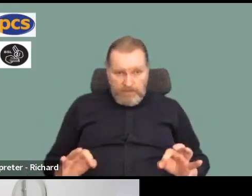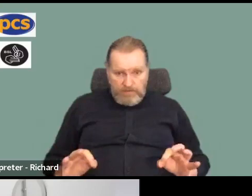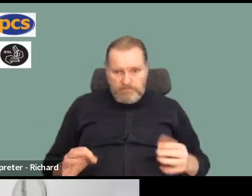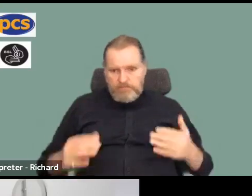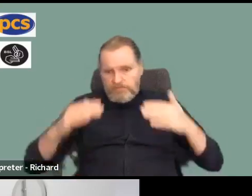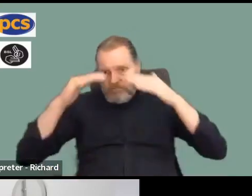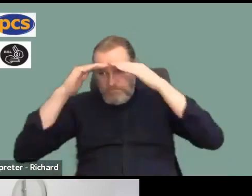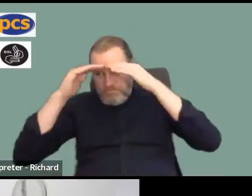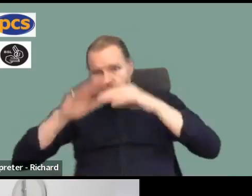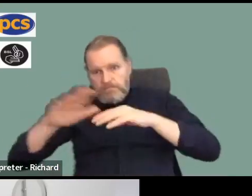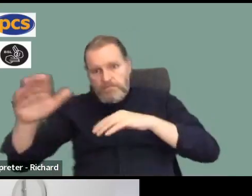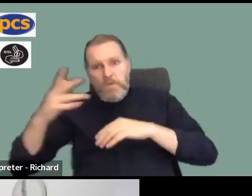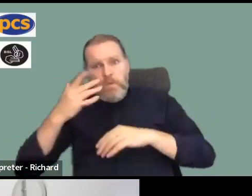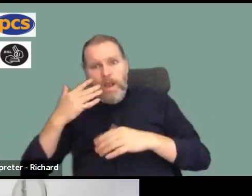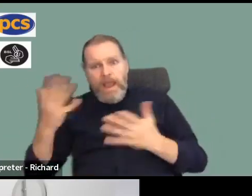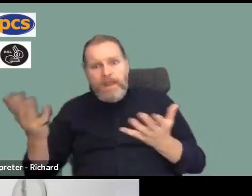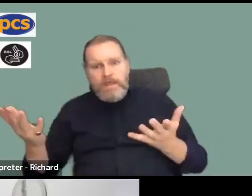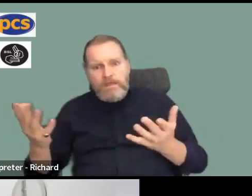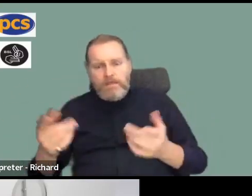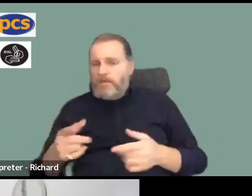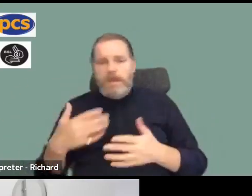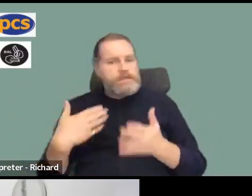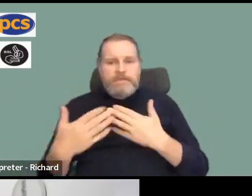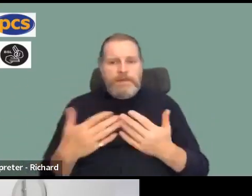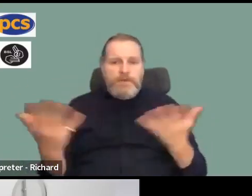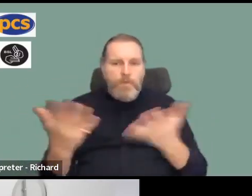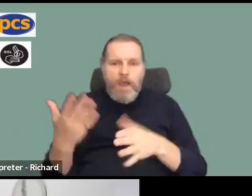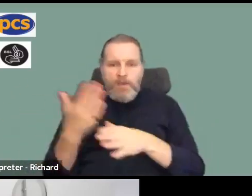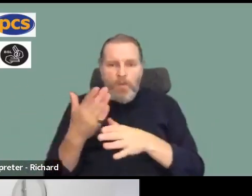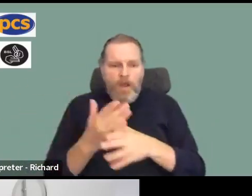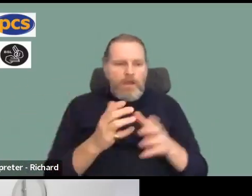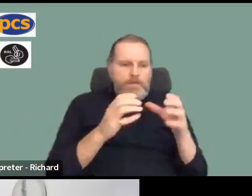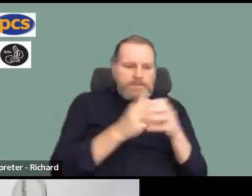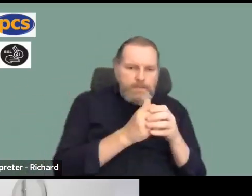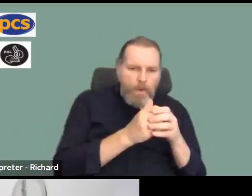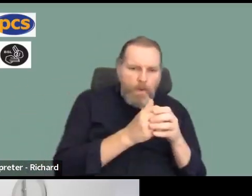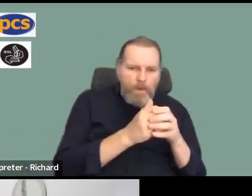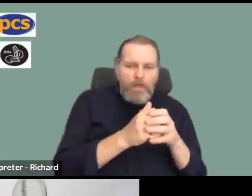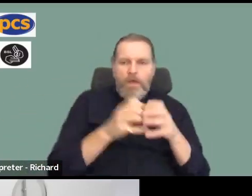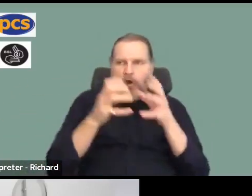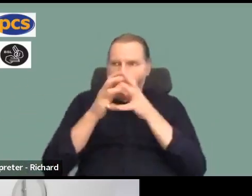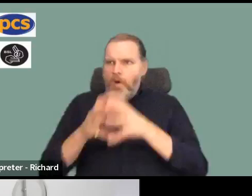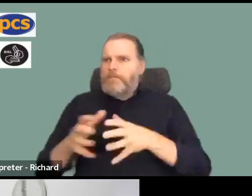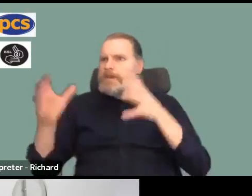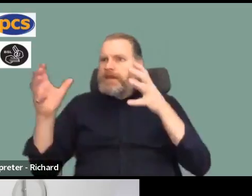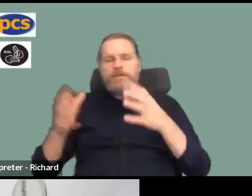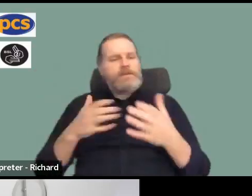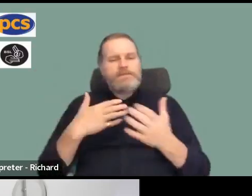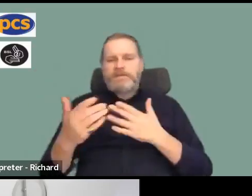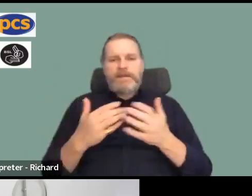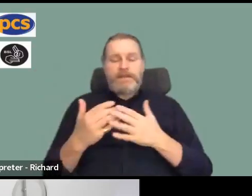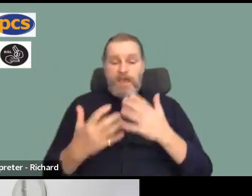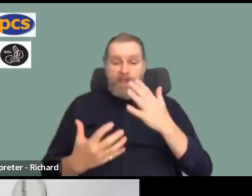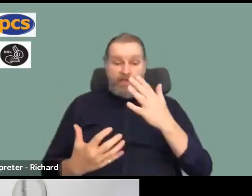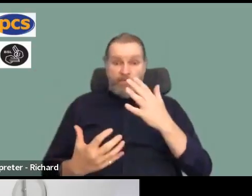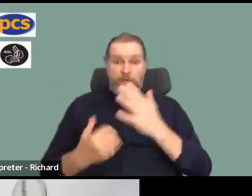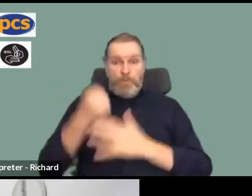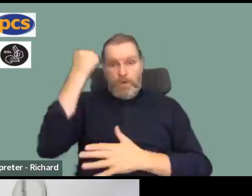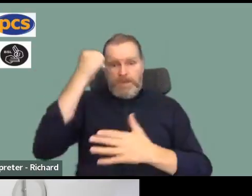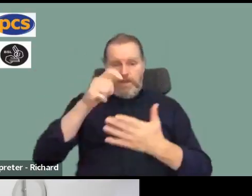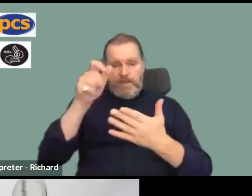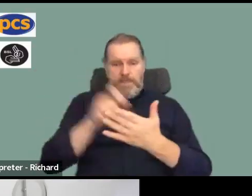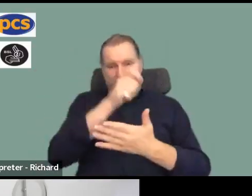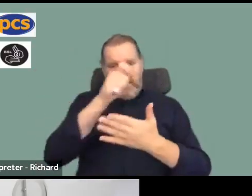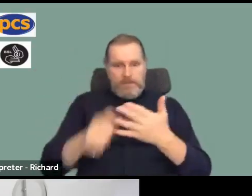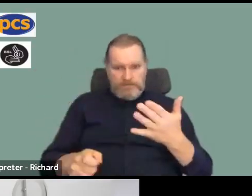And whether you work in the biggest government departments, or whether you work in a small employer, if we win the ballot in your employer, and we win